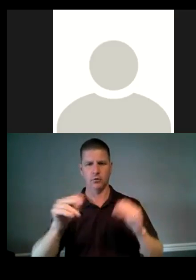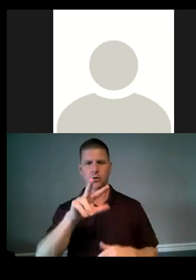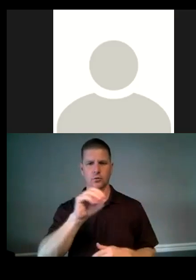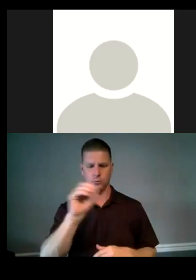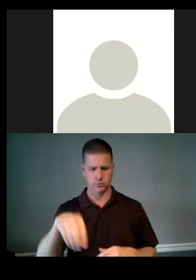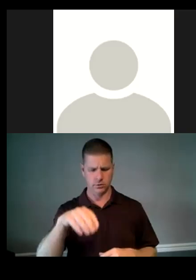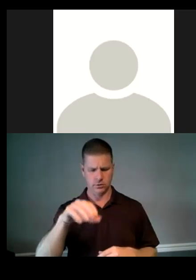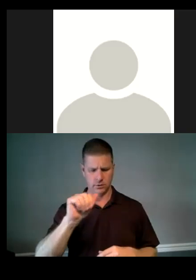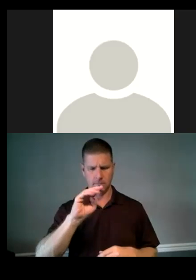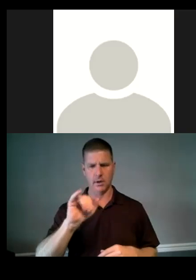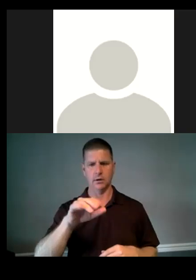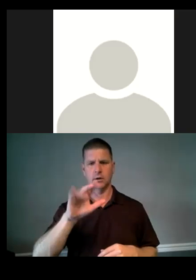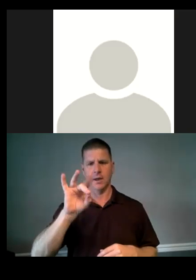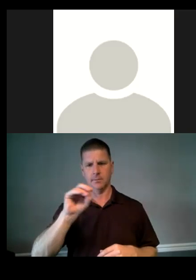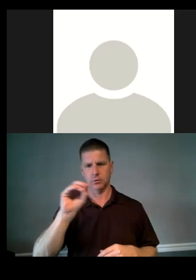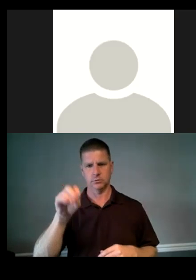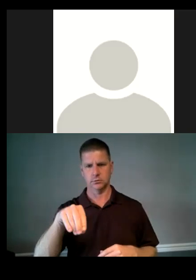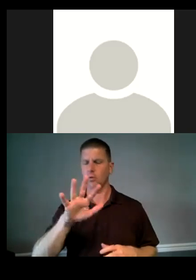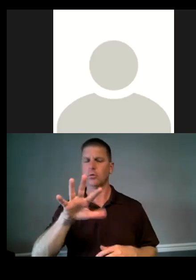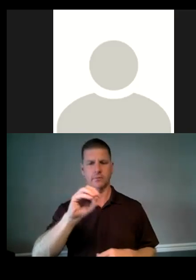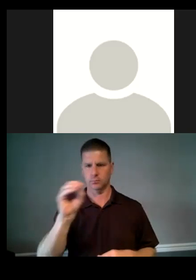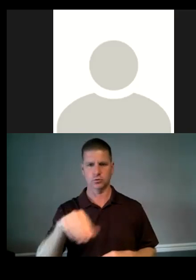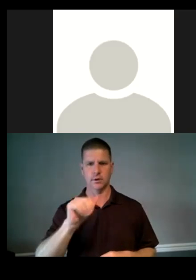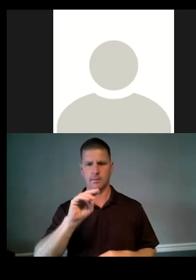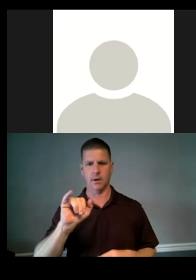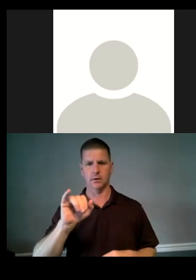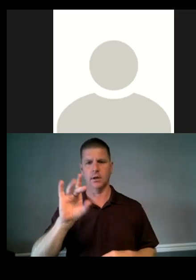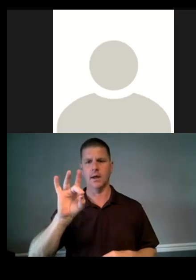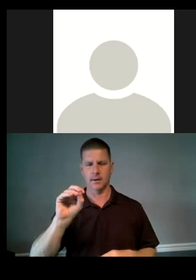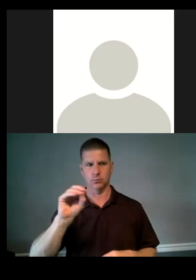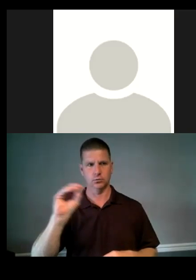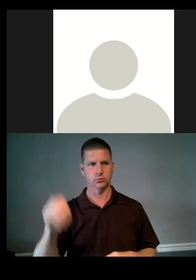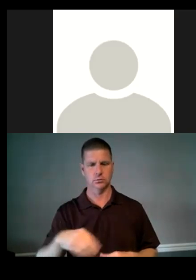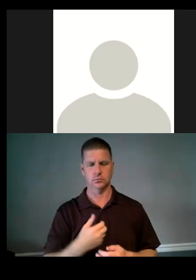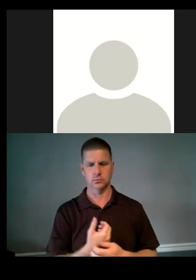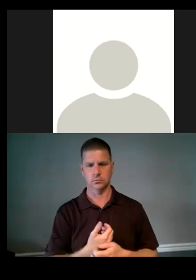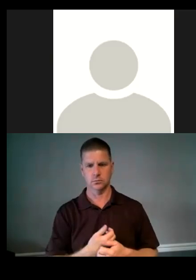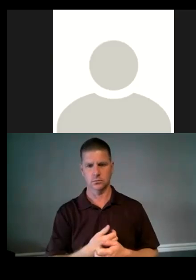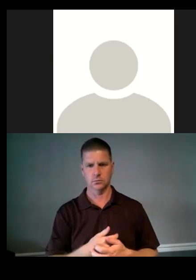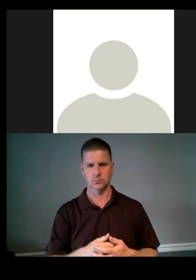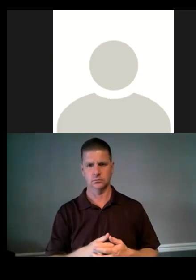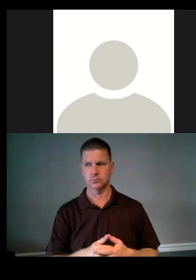AMI, 80 percent, 50 percent AMI, and then 80 percent. Um,